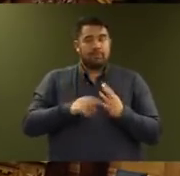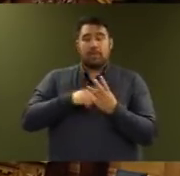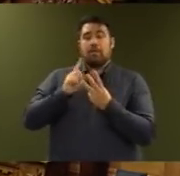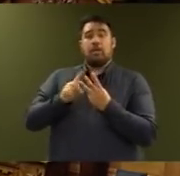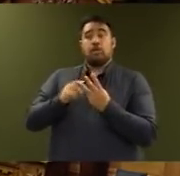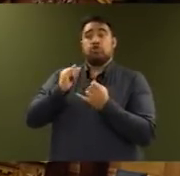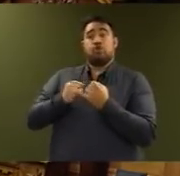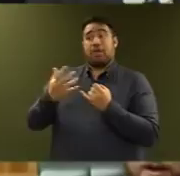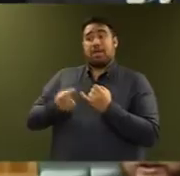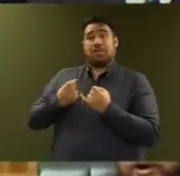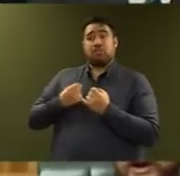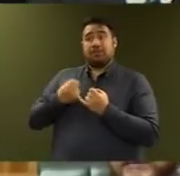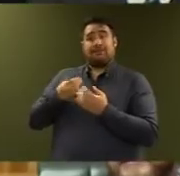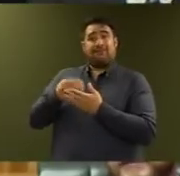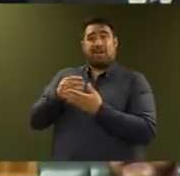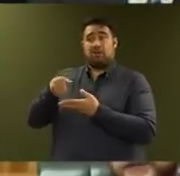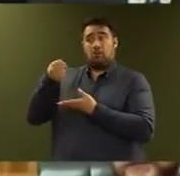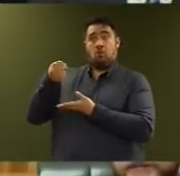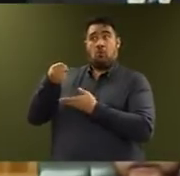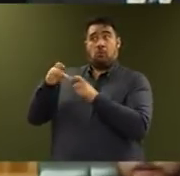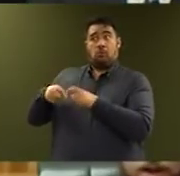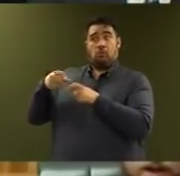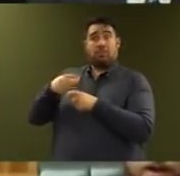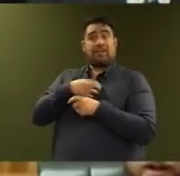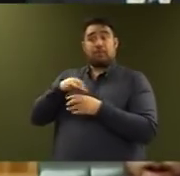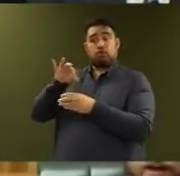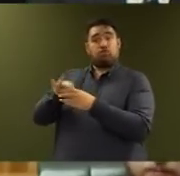after nine years of no government contributions.